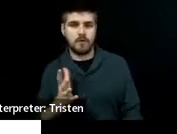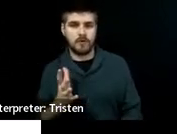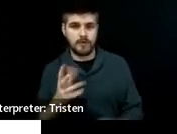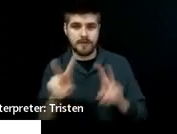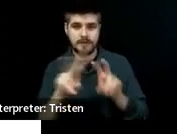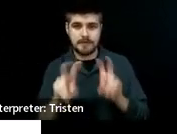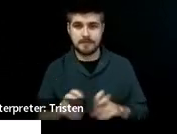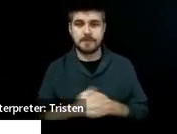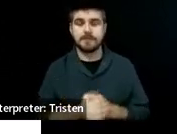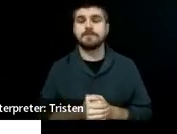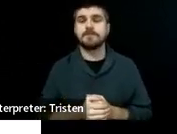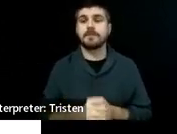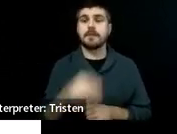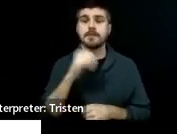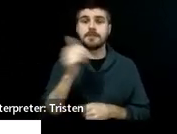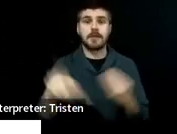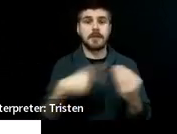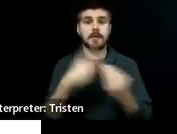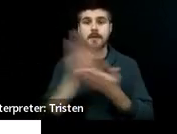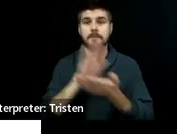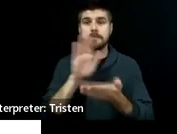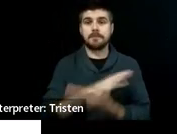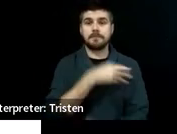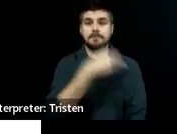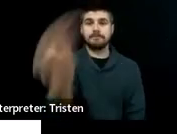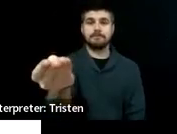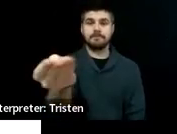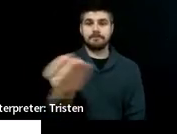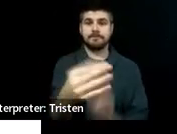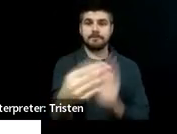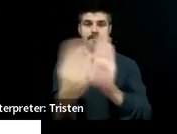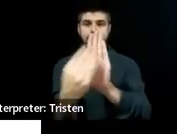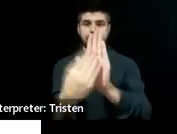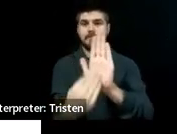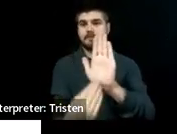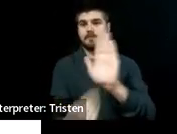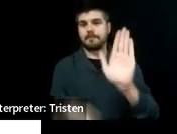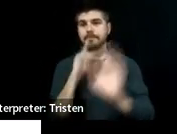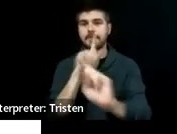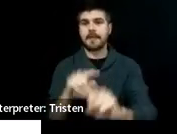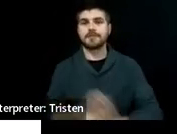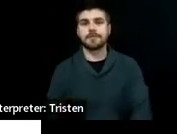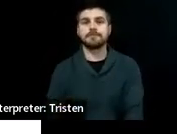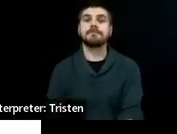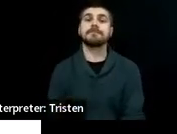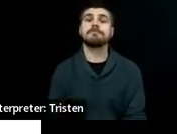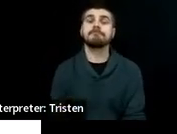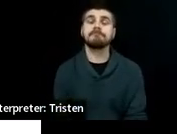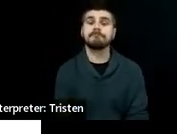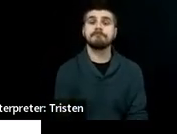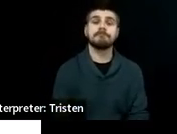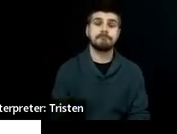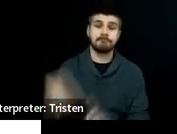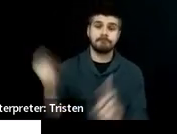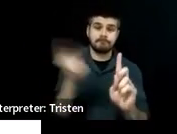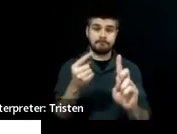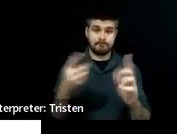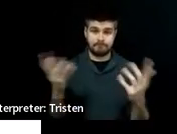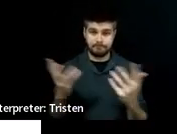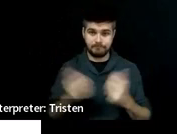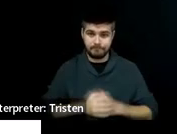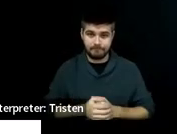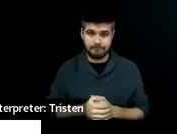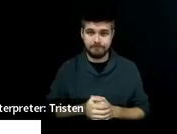about handing a student a piece of paper and having them answer the questions. What it is, is really engaging the student